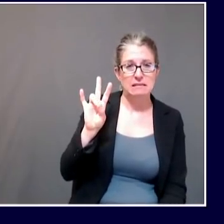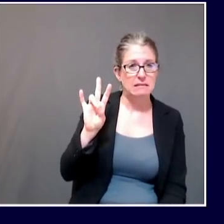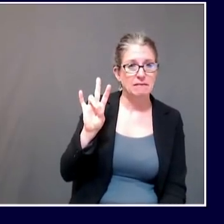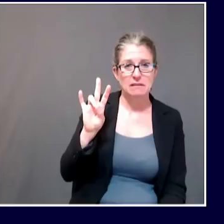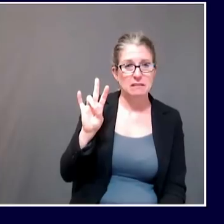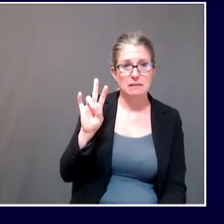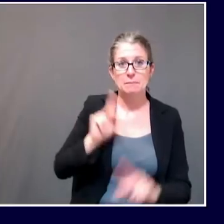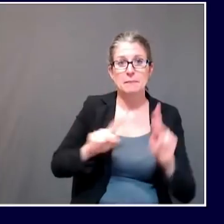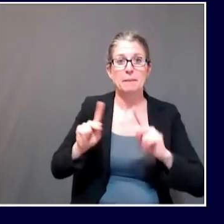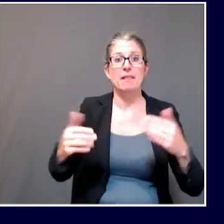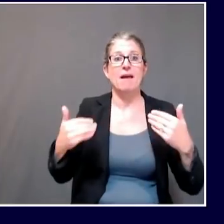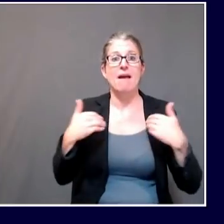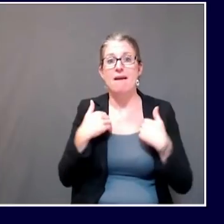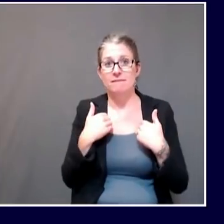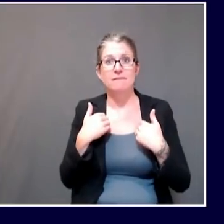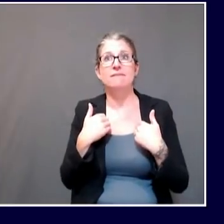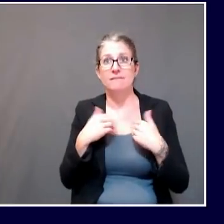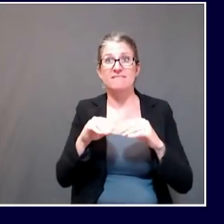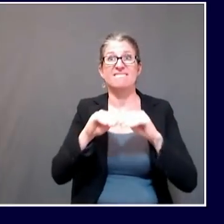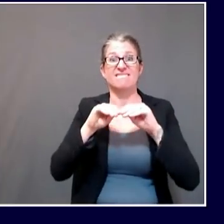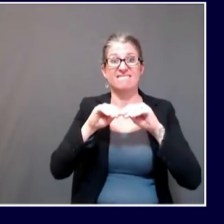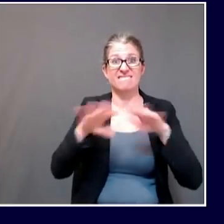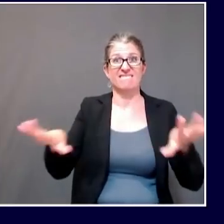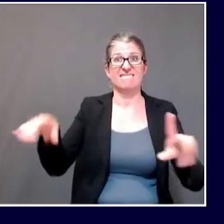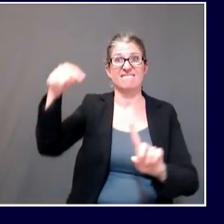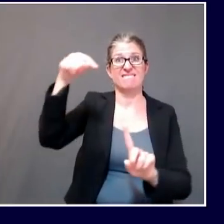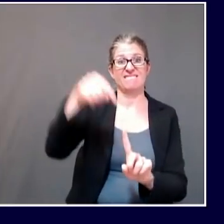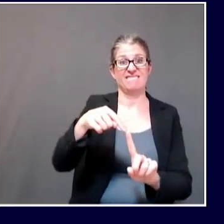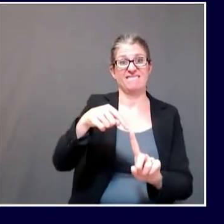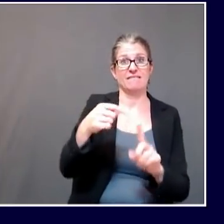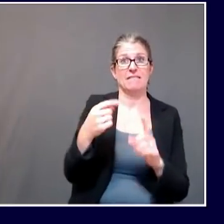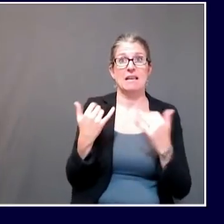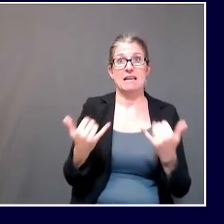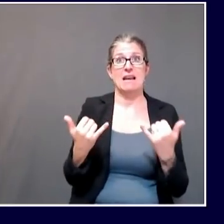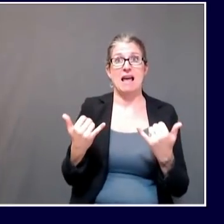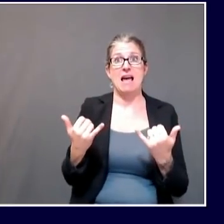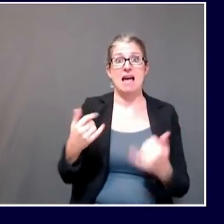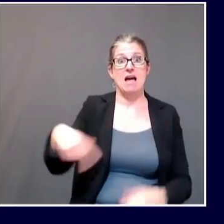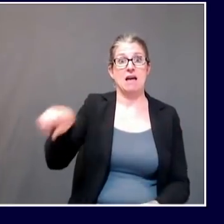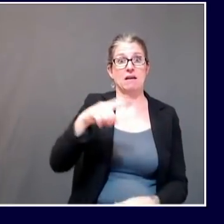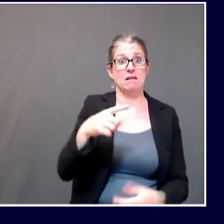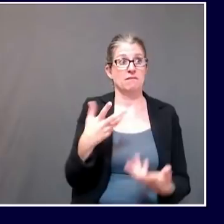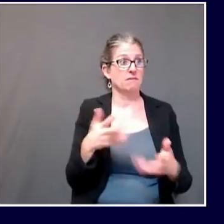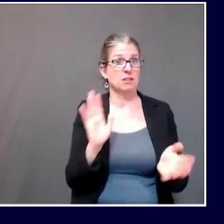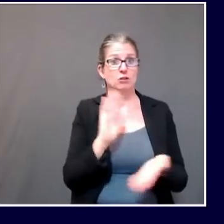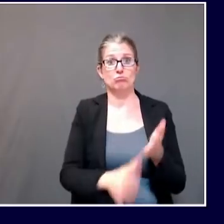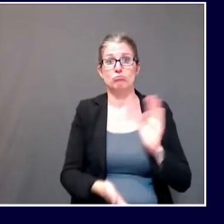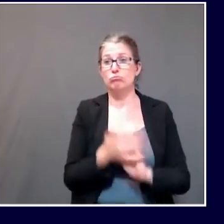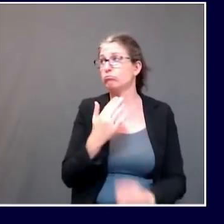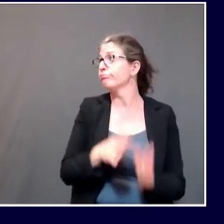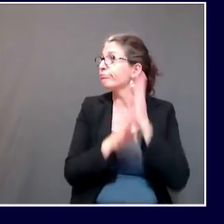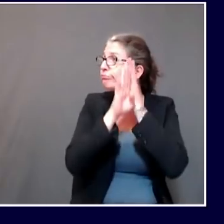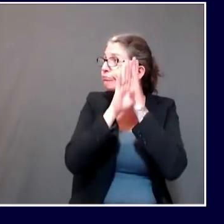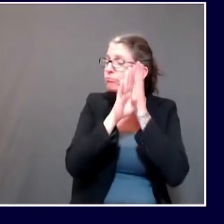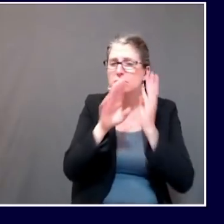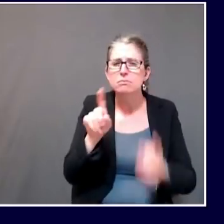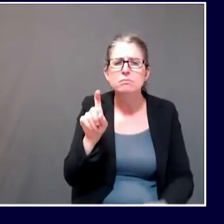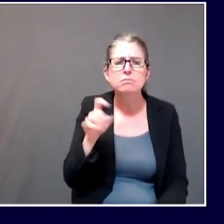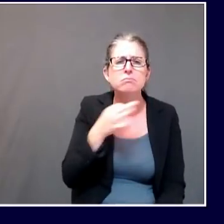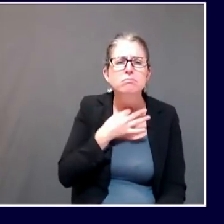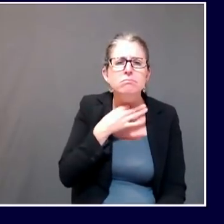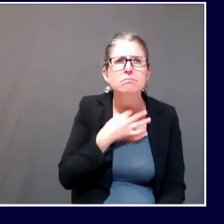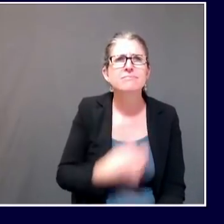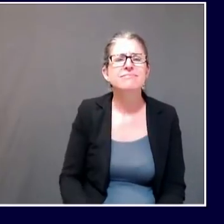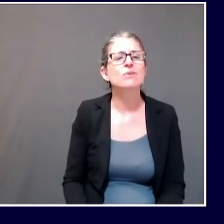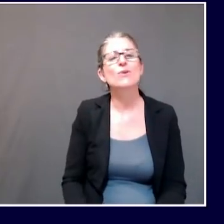further how that happened? Oh, no. Our investigation, definitely not, Amy. Please don't characterize that in that fashion.